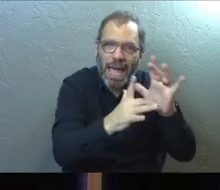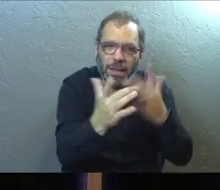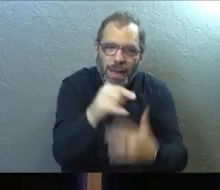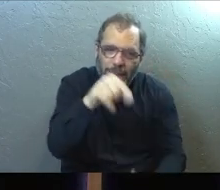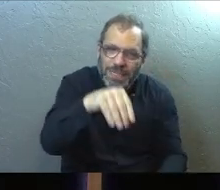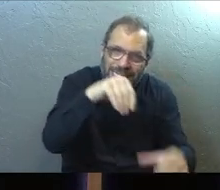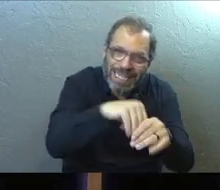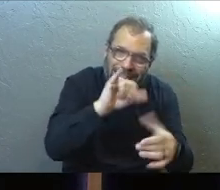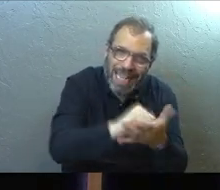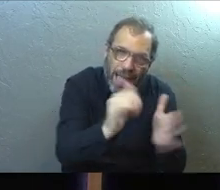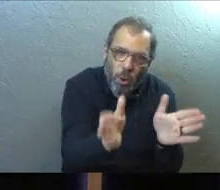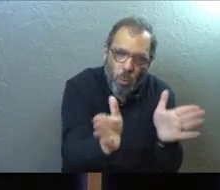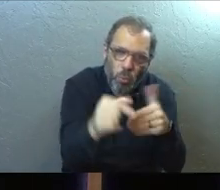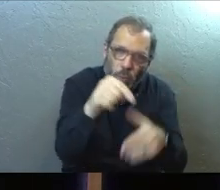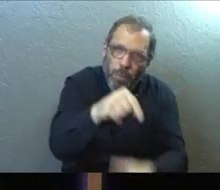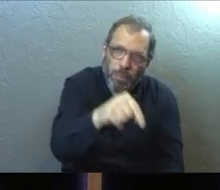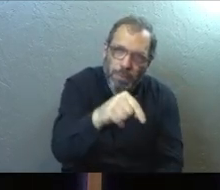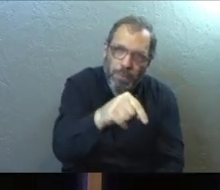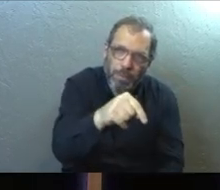about to be here.